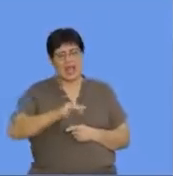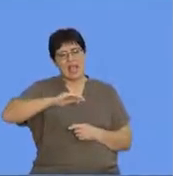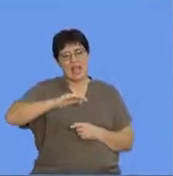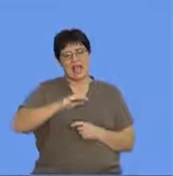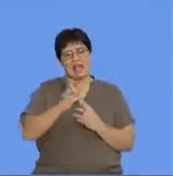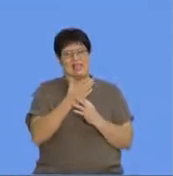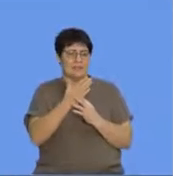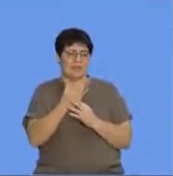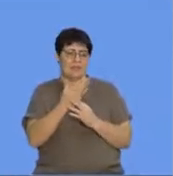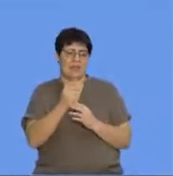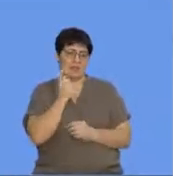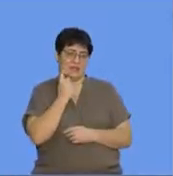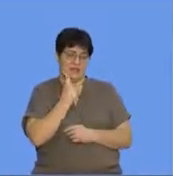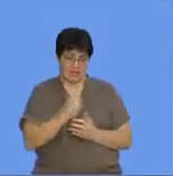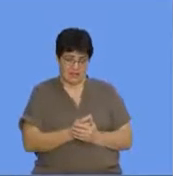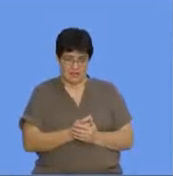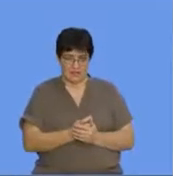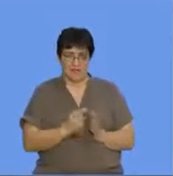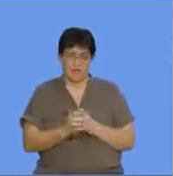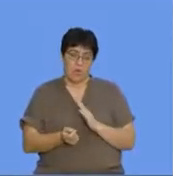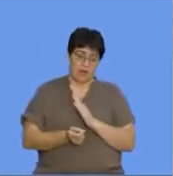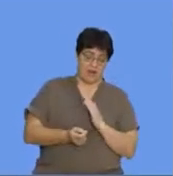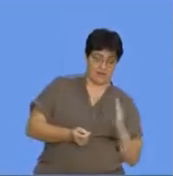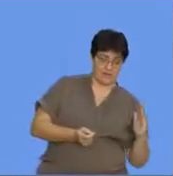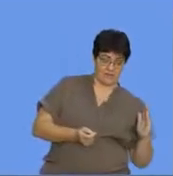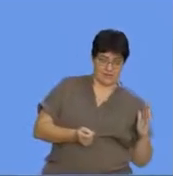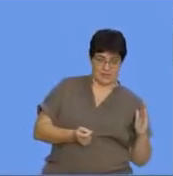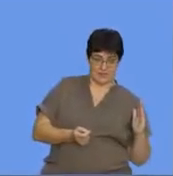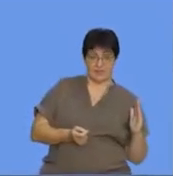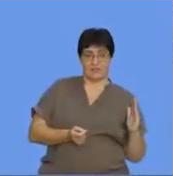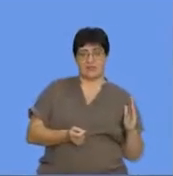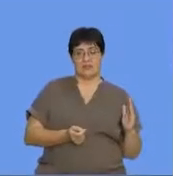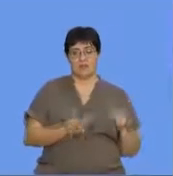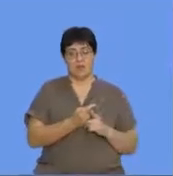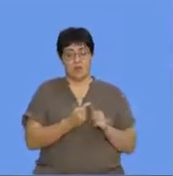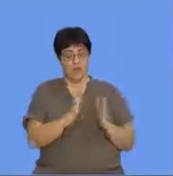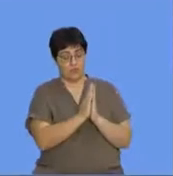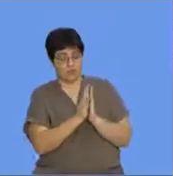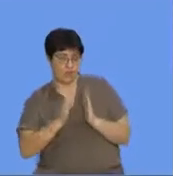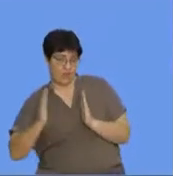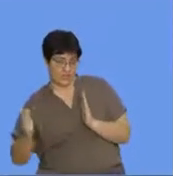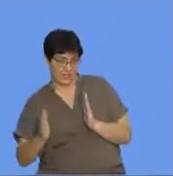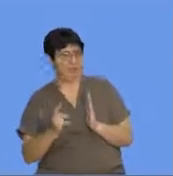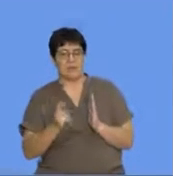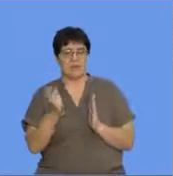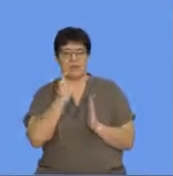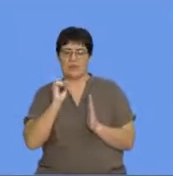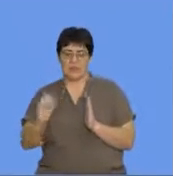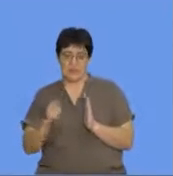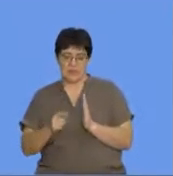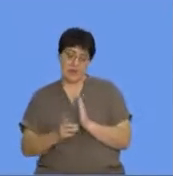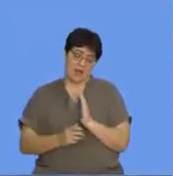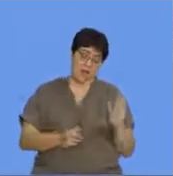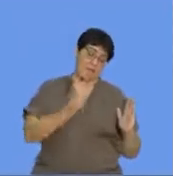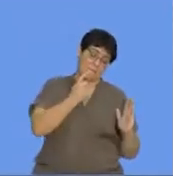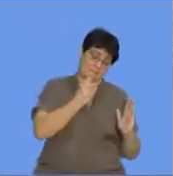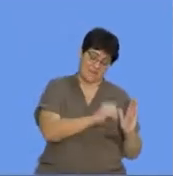will be more to the left of the periodic table, while to the right, we've got non-metals. Okay. While in between,